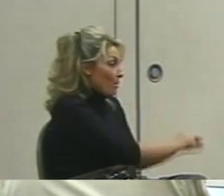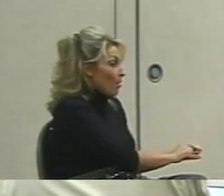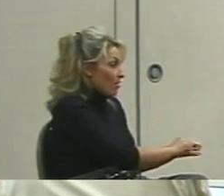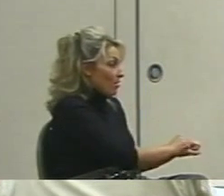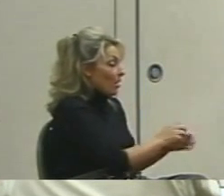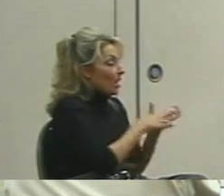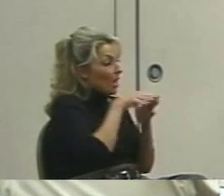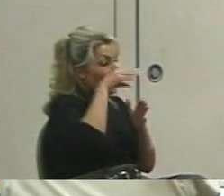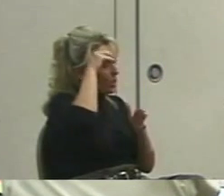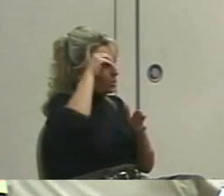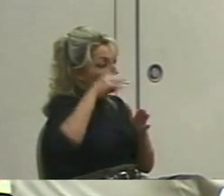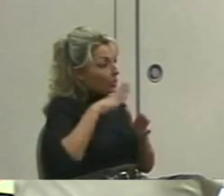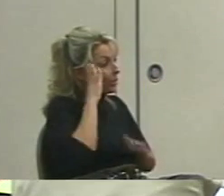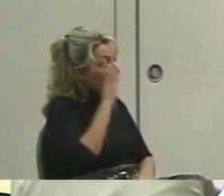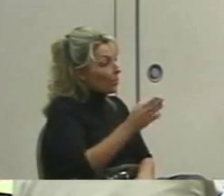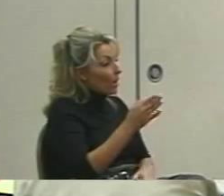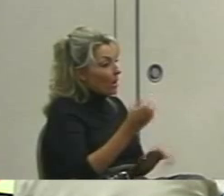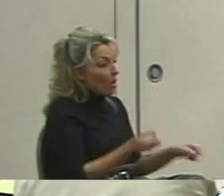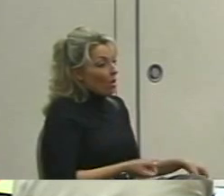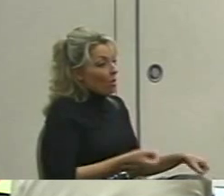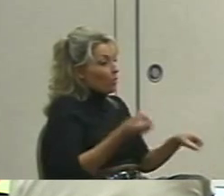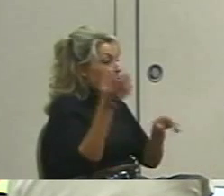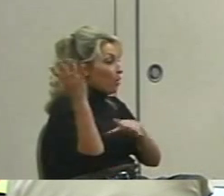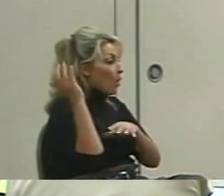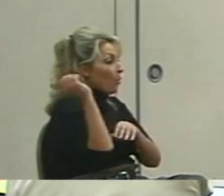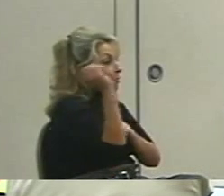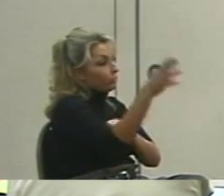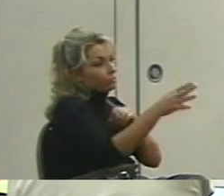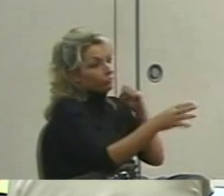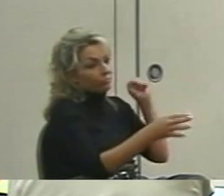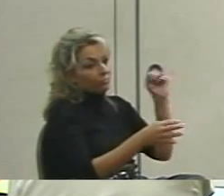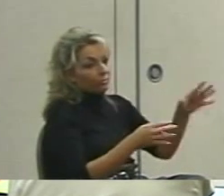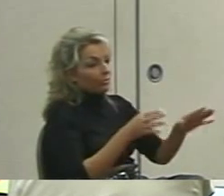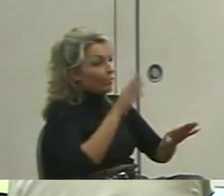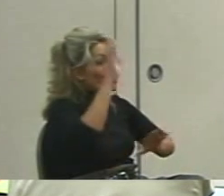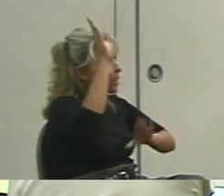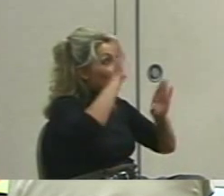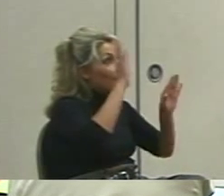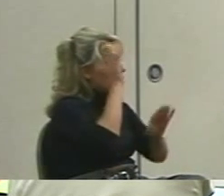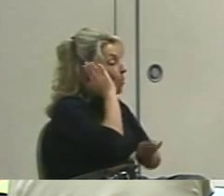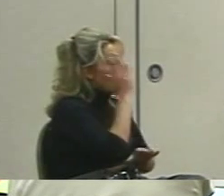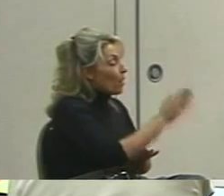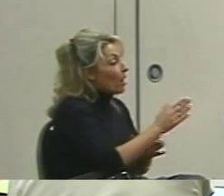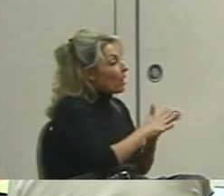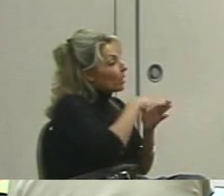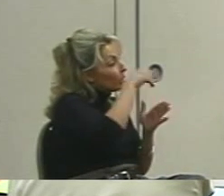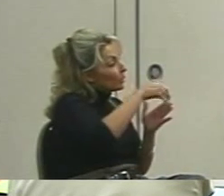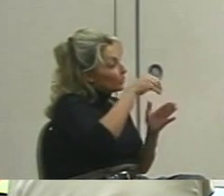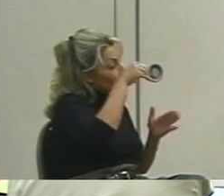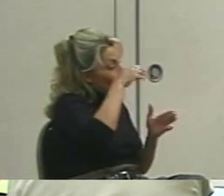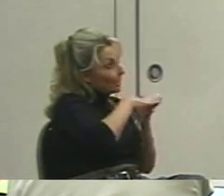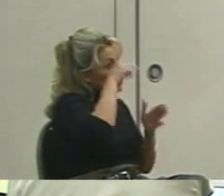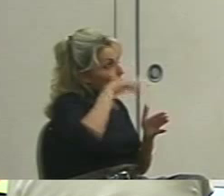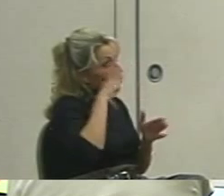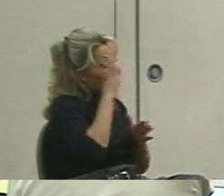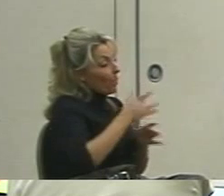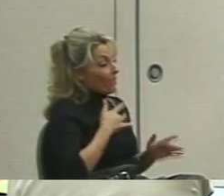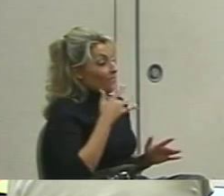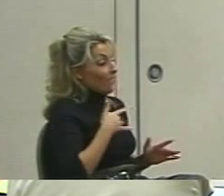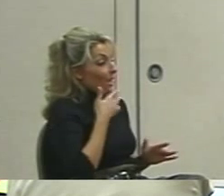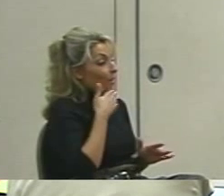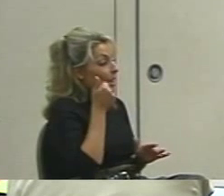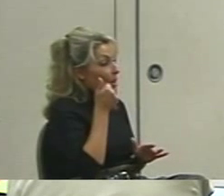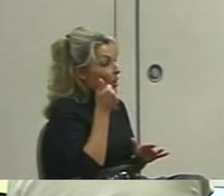will throw objects. Student will raise hand. Student will feel better,